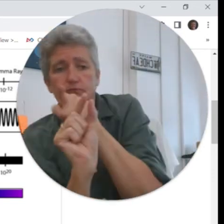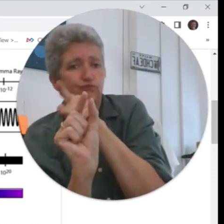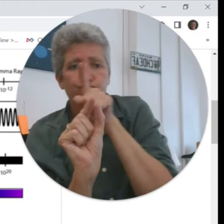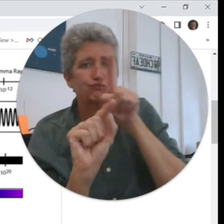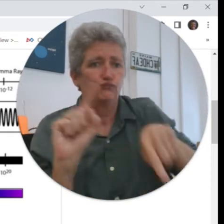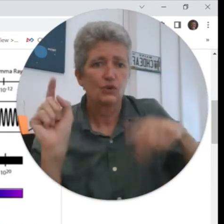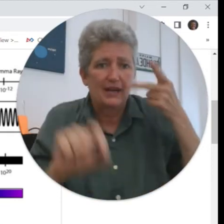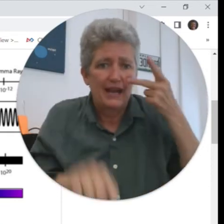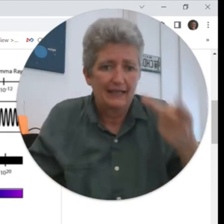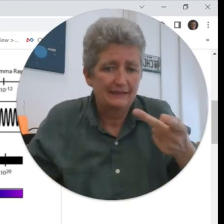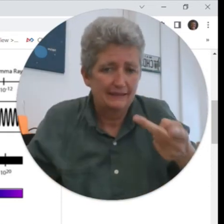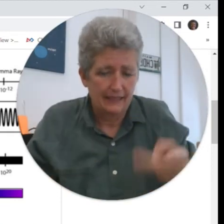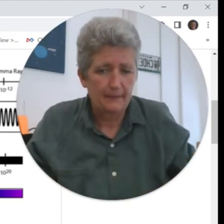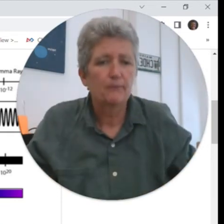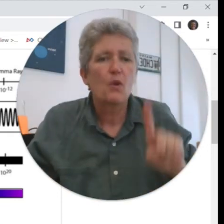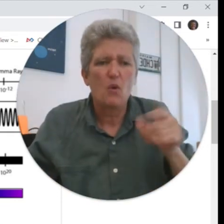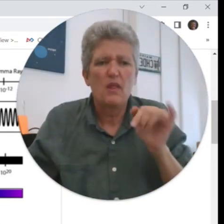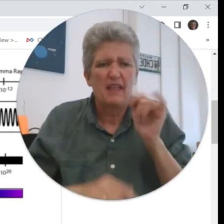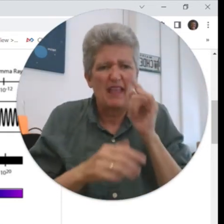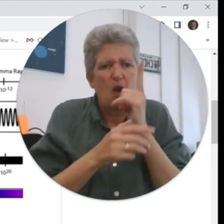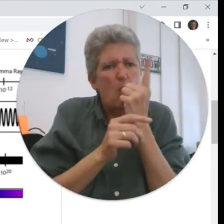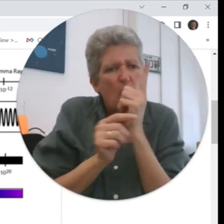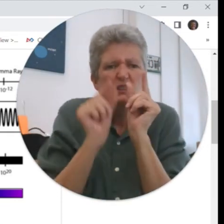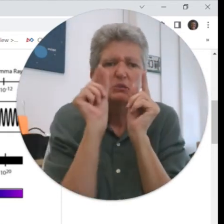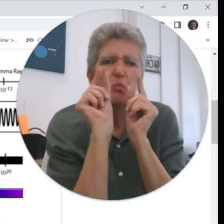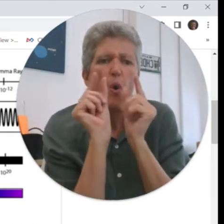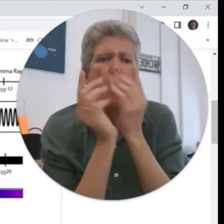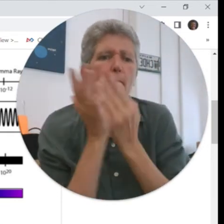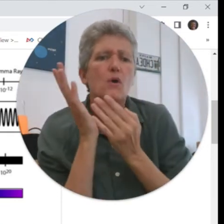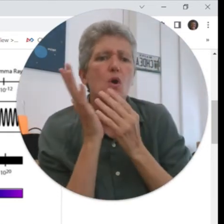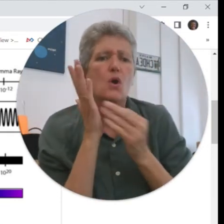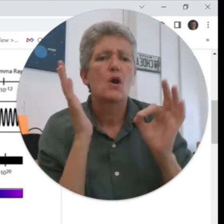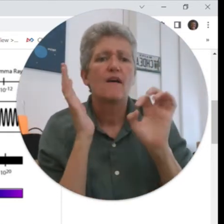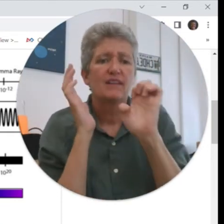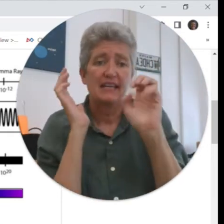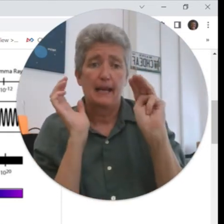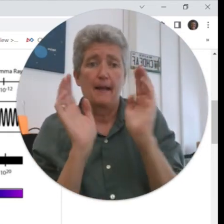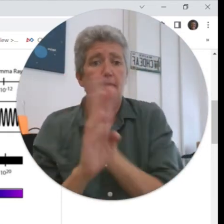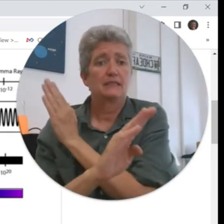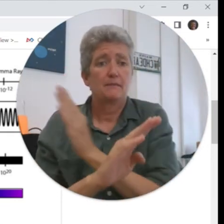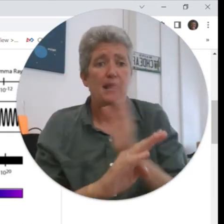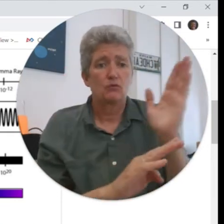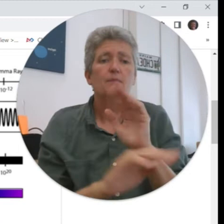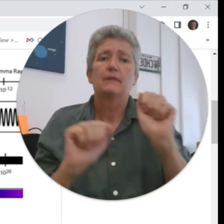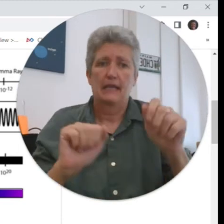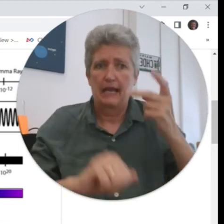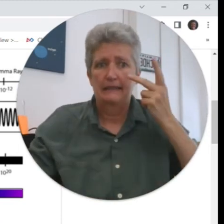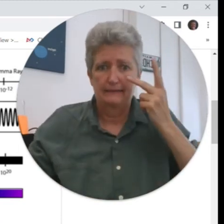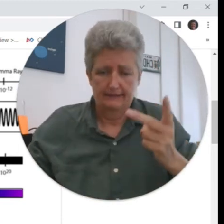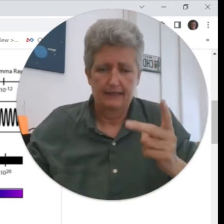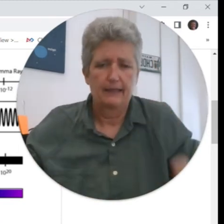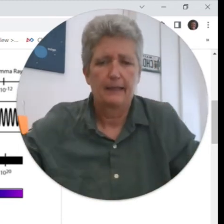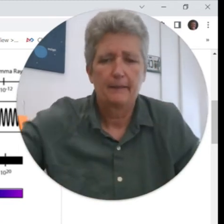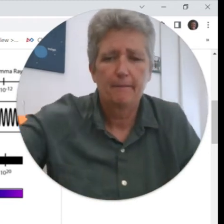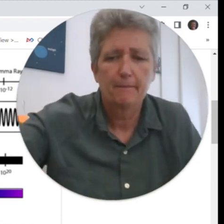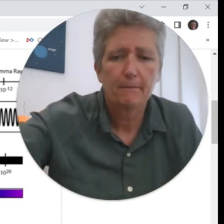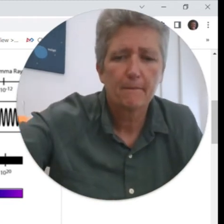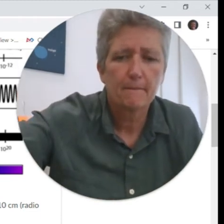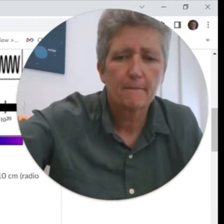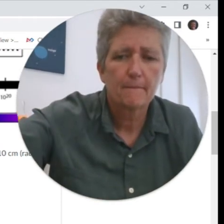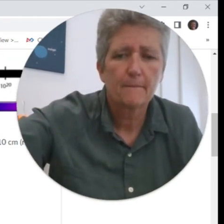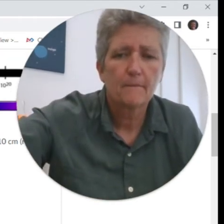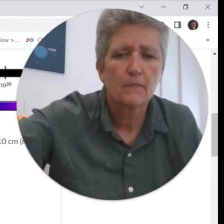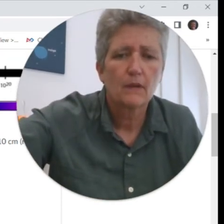but there's other waves larger and smaller than what you can see that you can't see